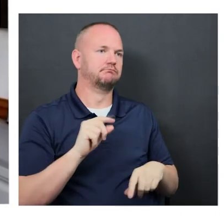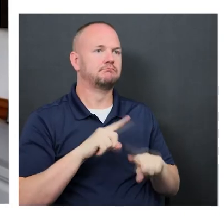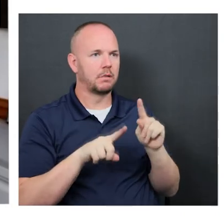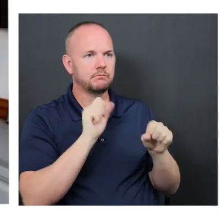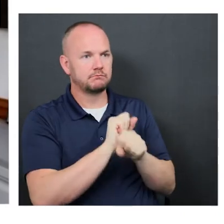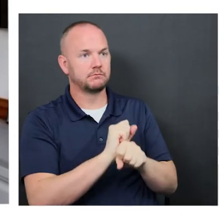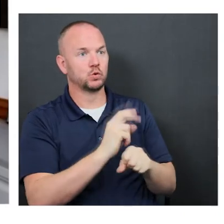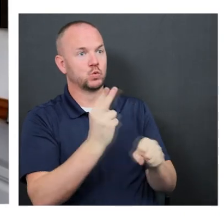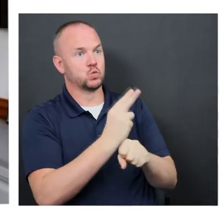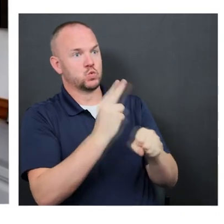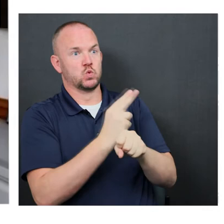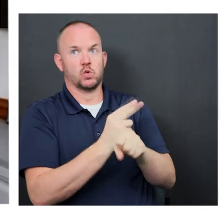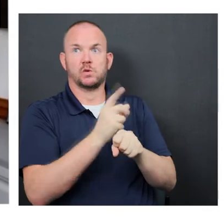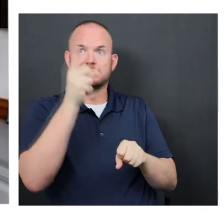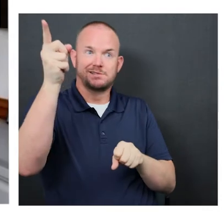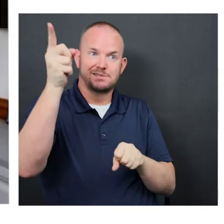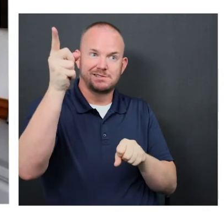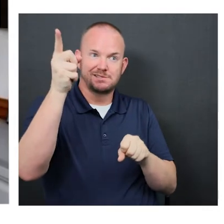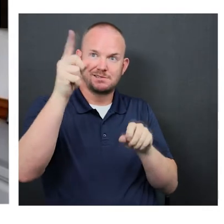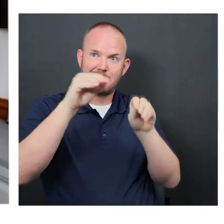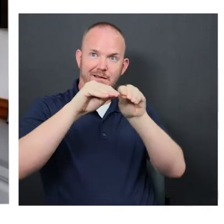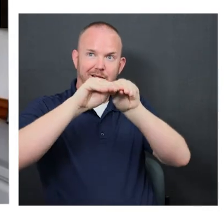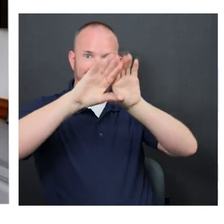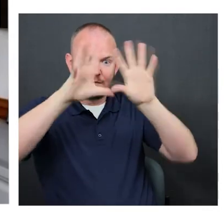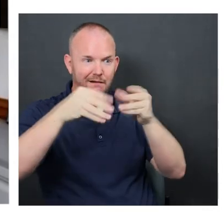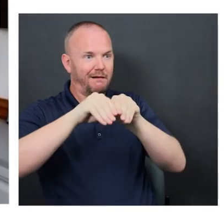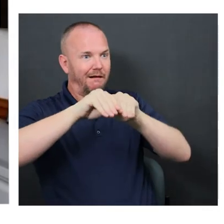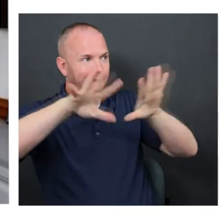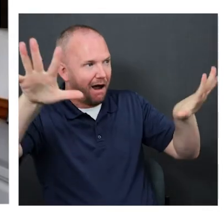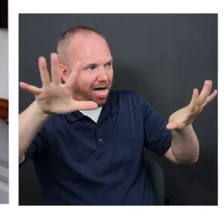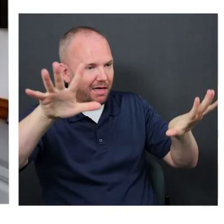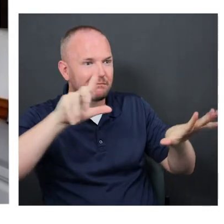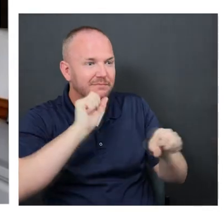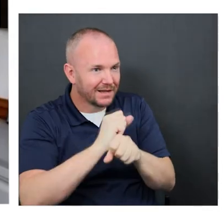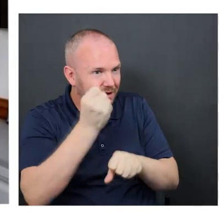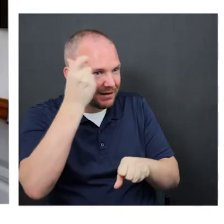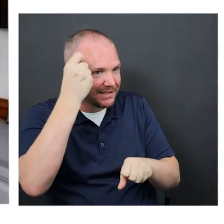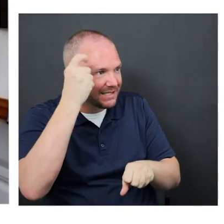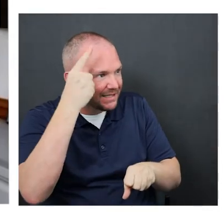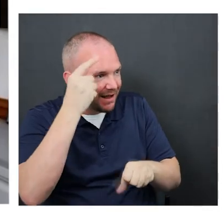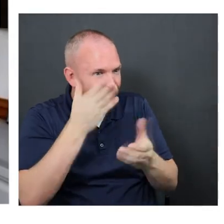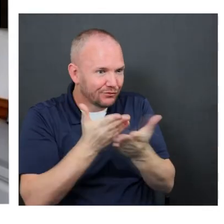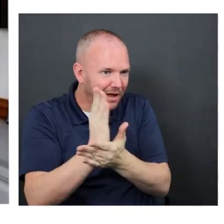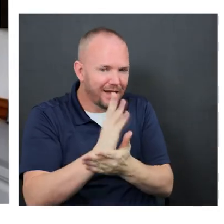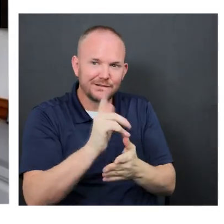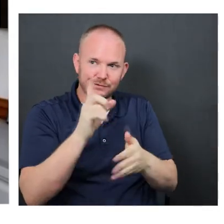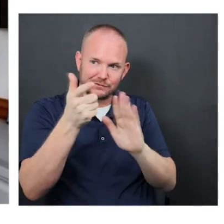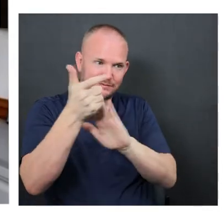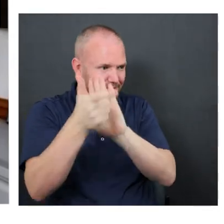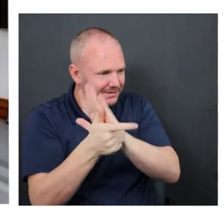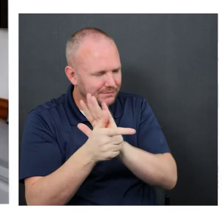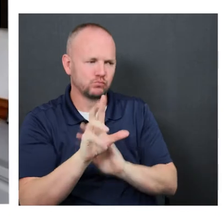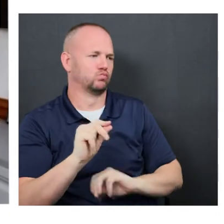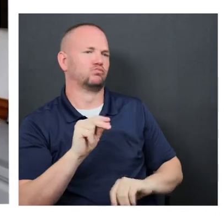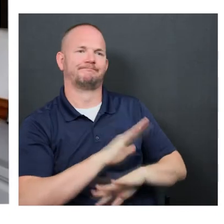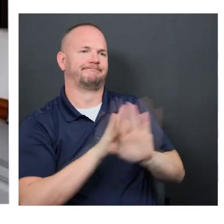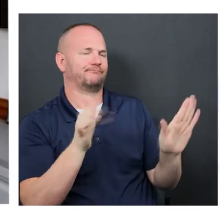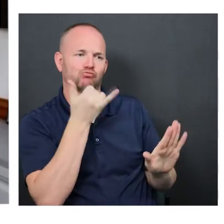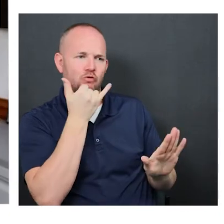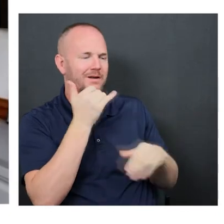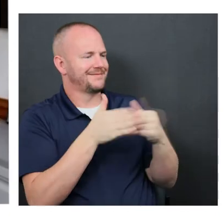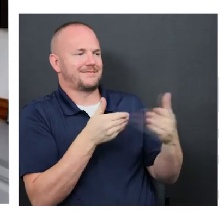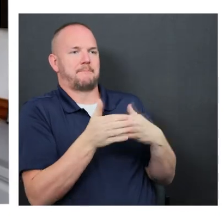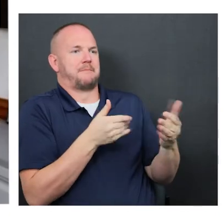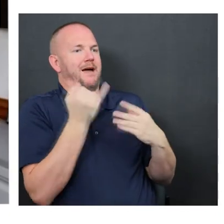because it's a pandemic, oh, the civil rights laws don't apply or the joint commission of the DNV regulations don't apply. We all know that